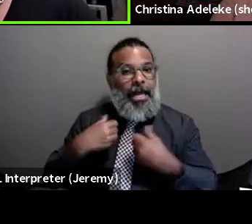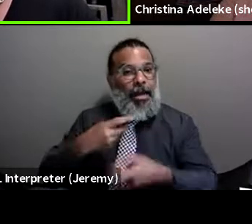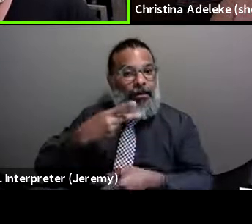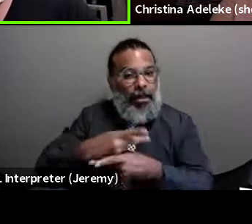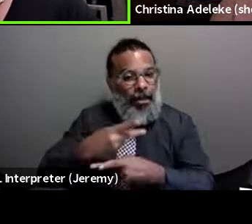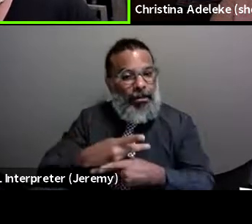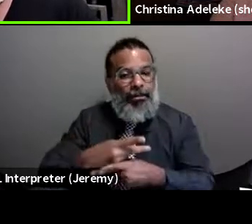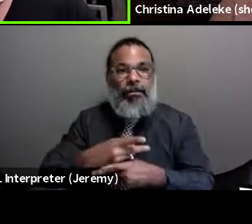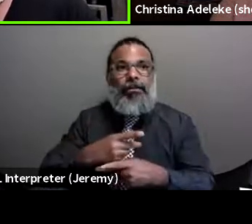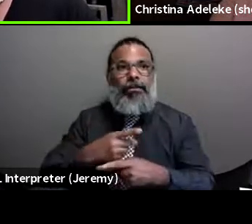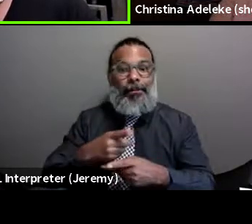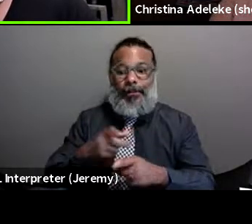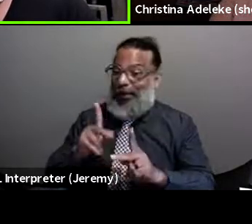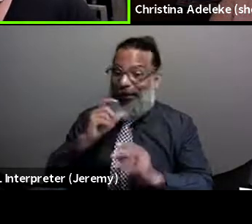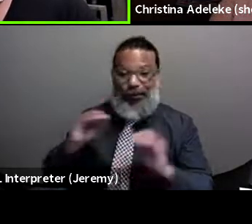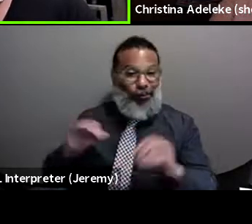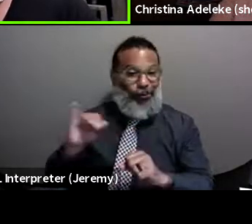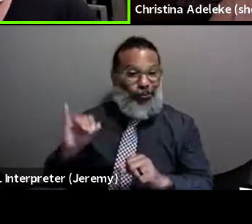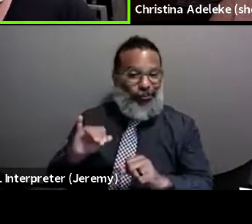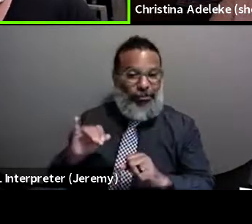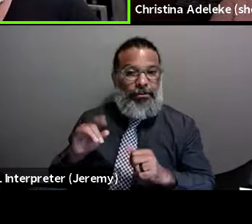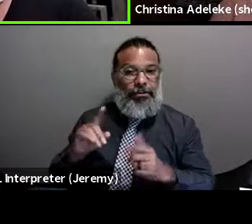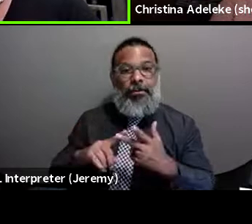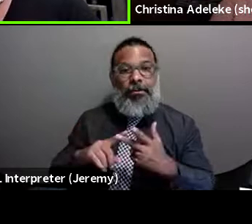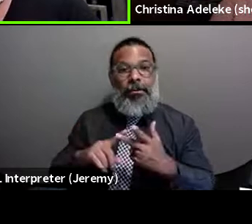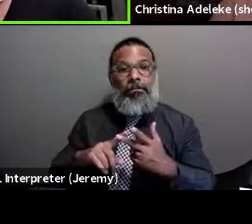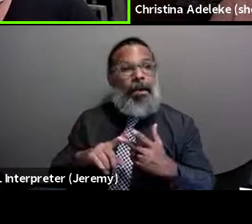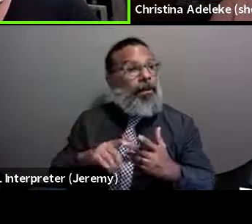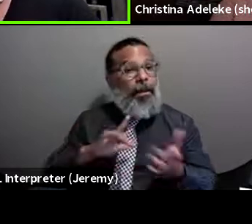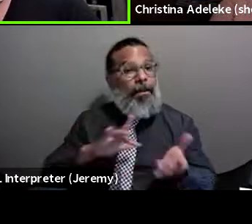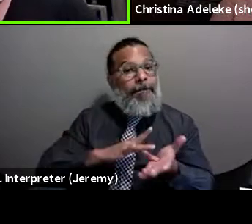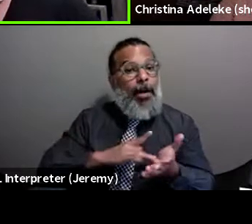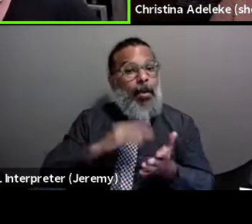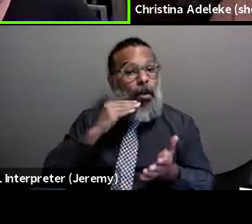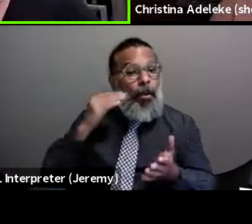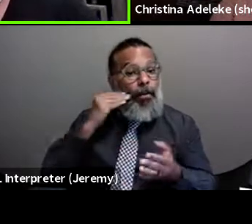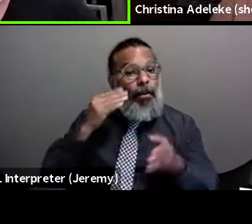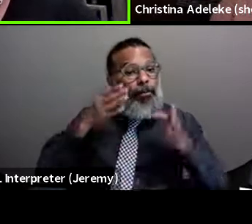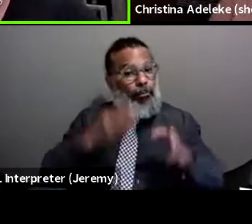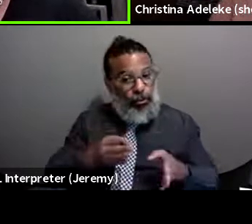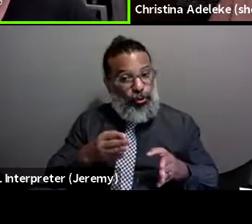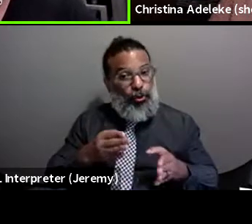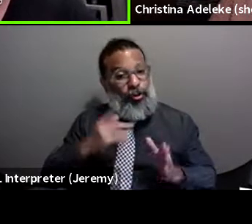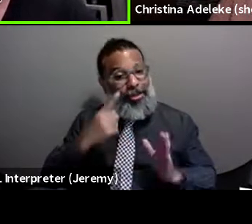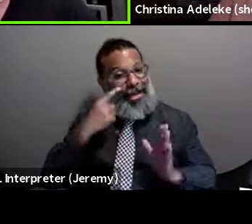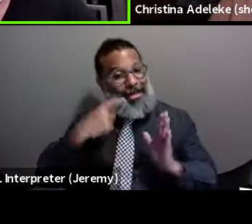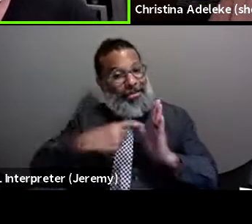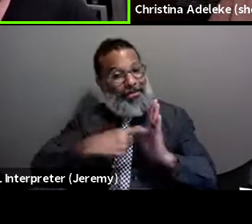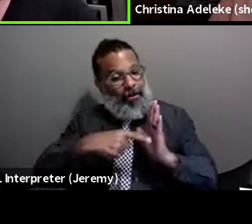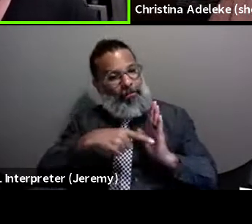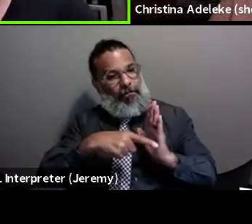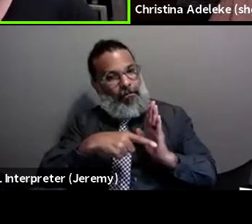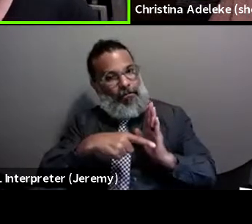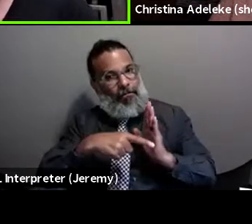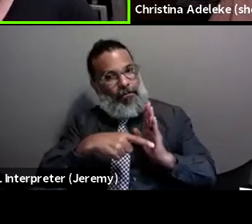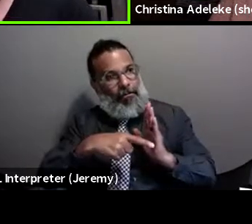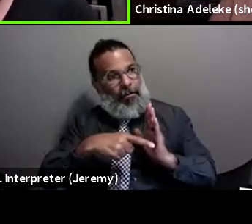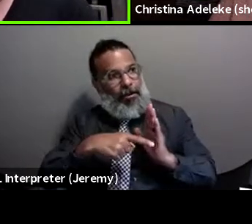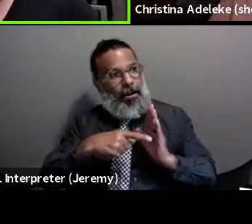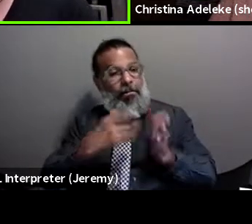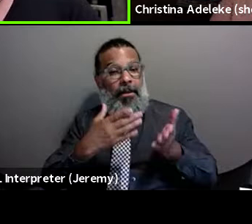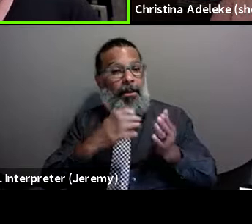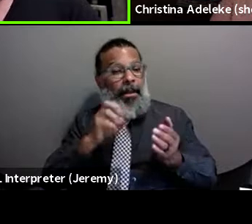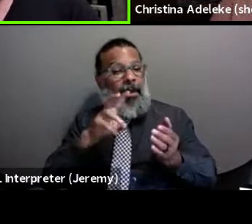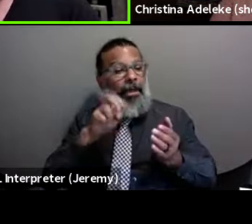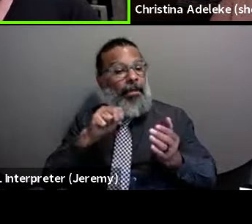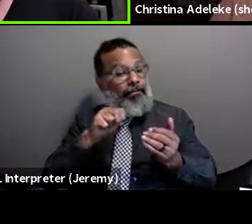uninsured. You know, secure maybe medical homes where patients are able to identify and even address